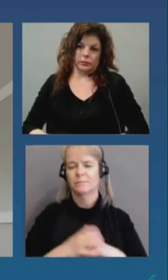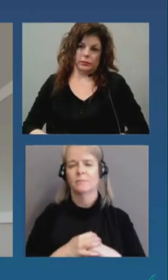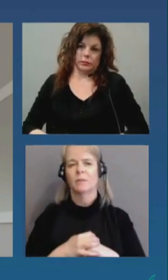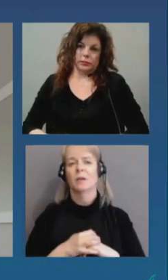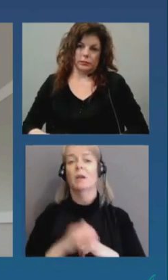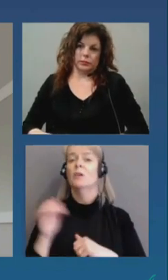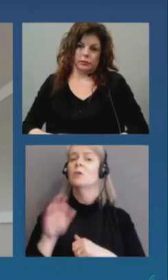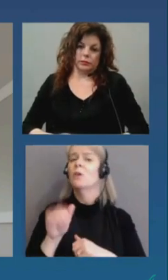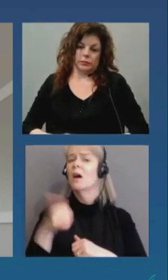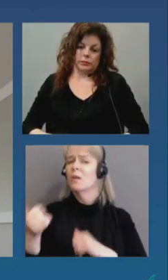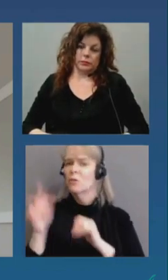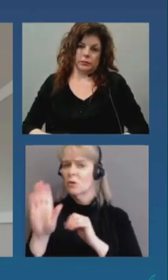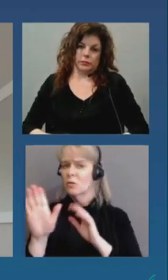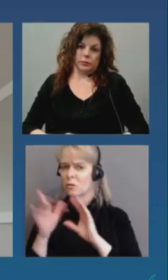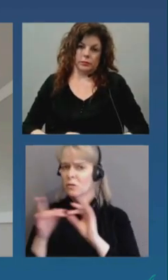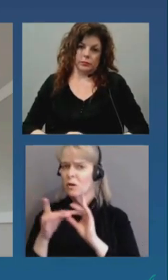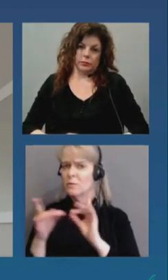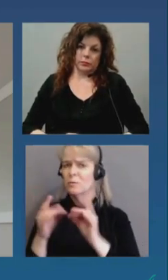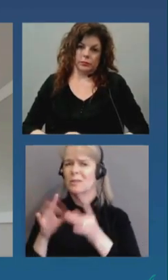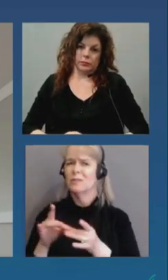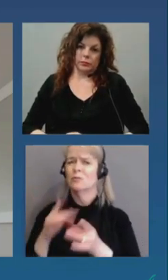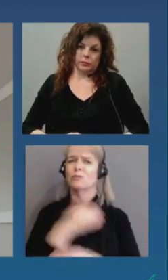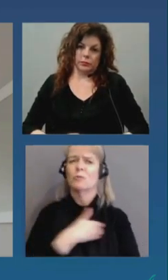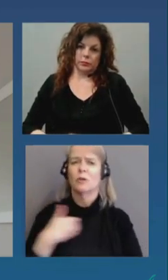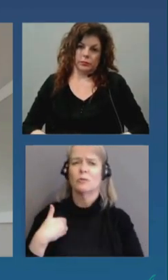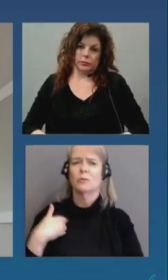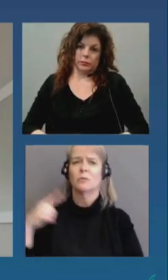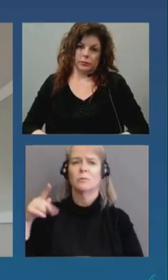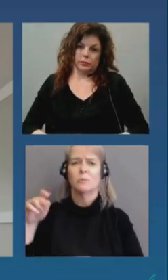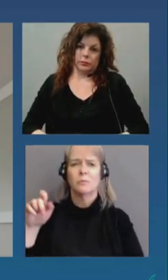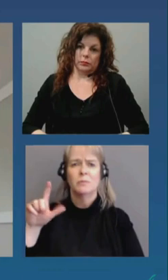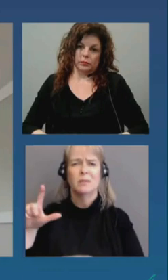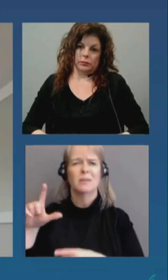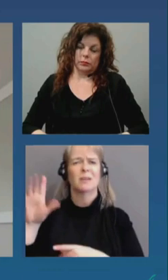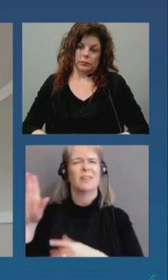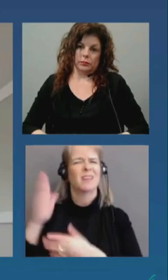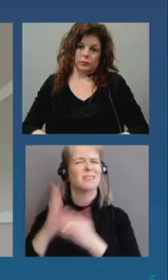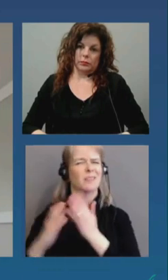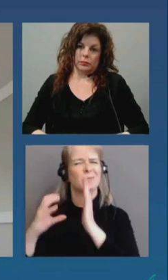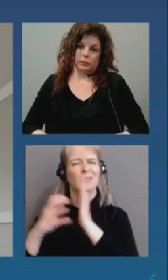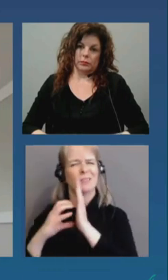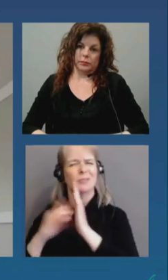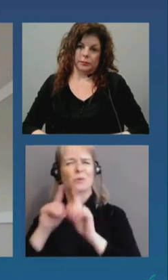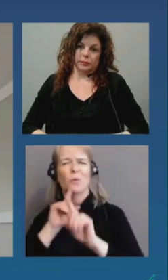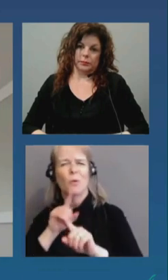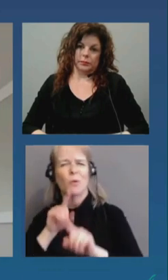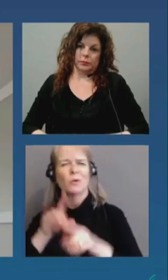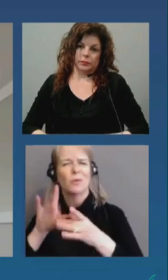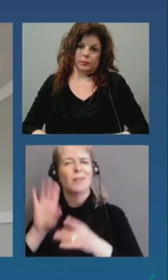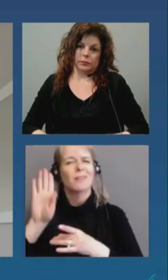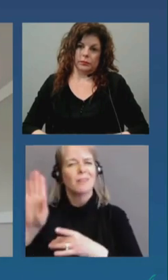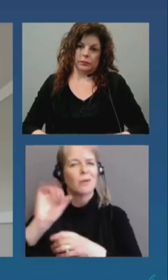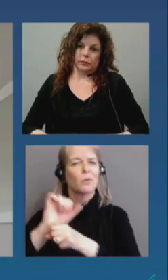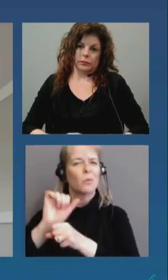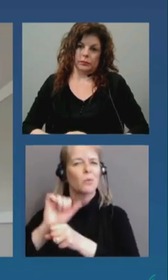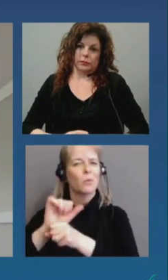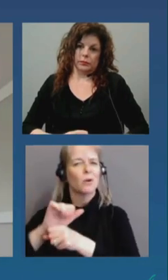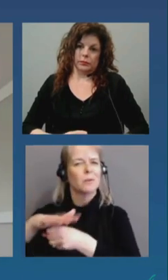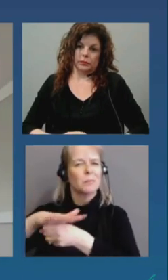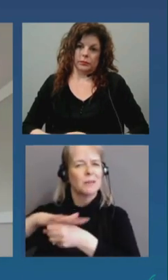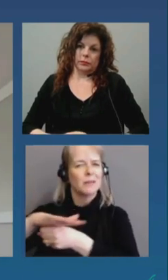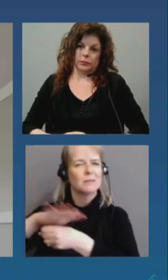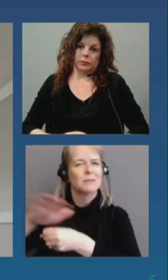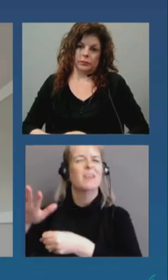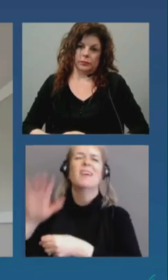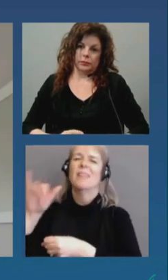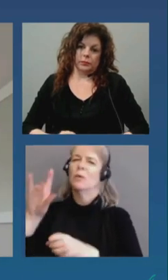doing some sections some orders related to workplaces that is quite a different type of order that uh they did